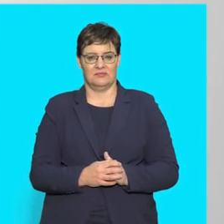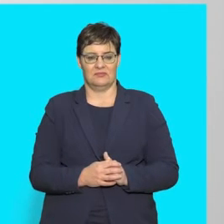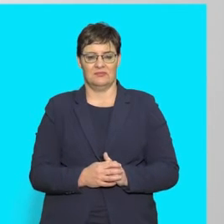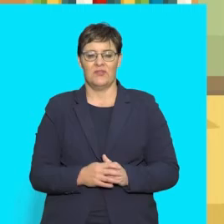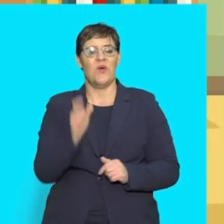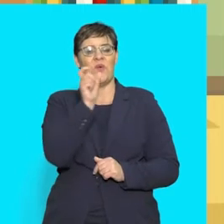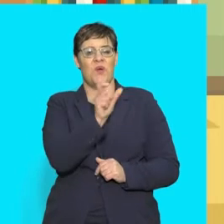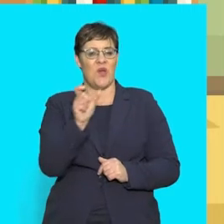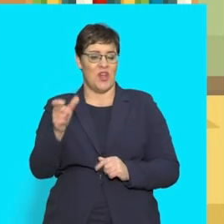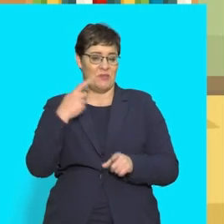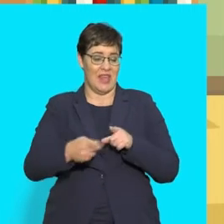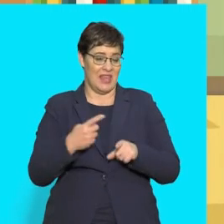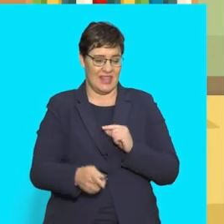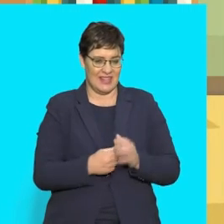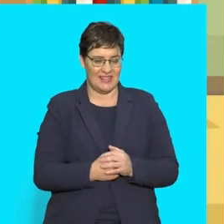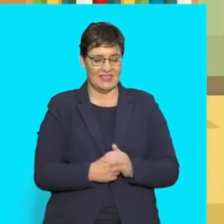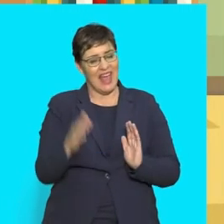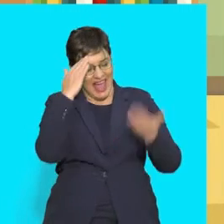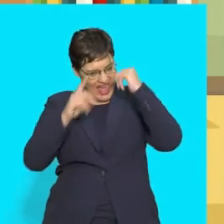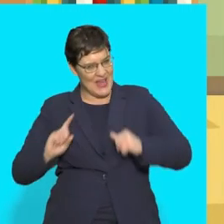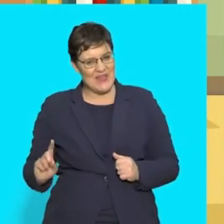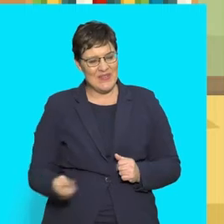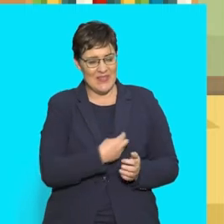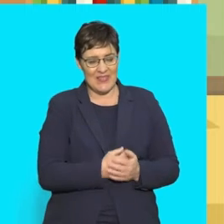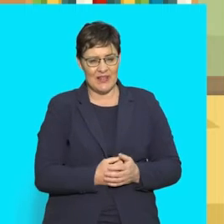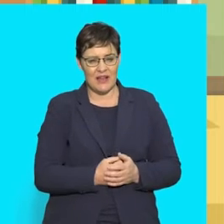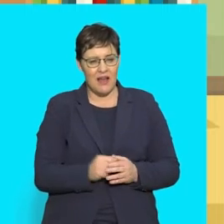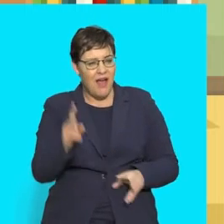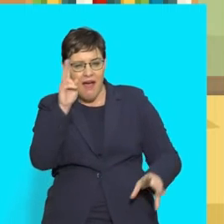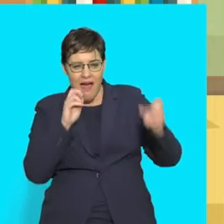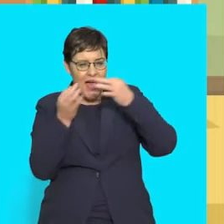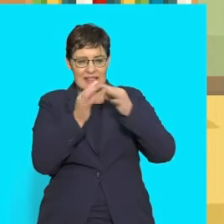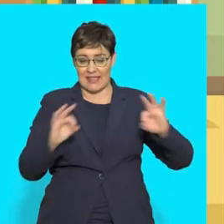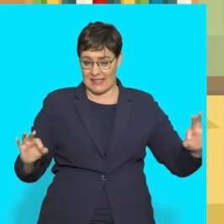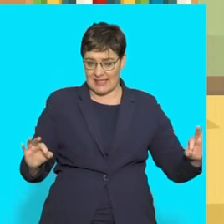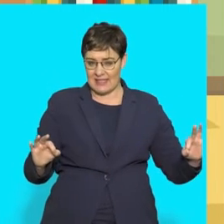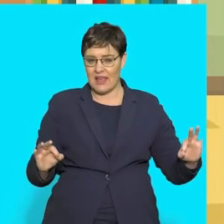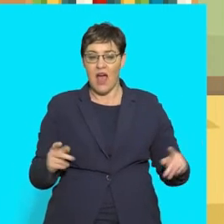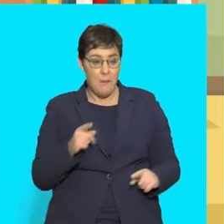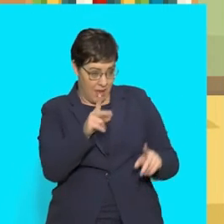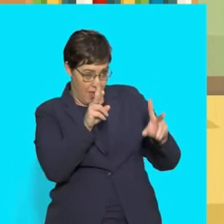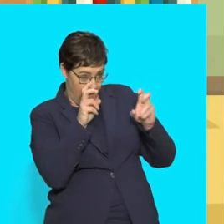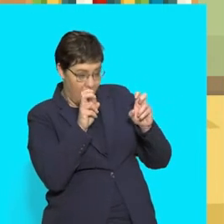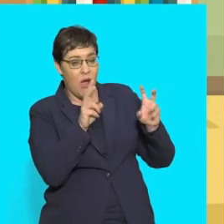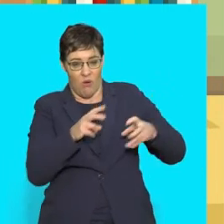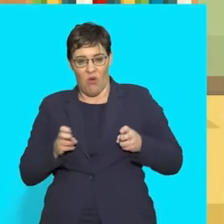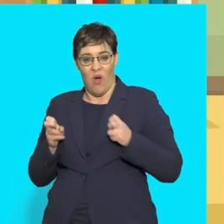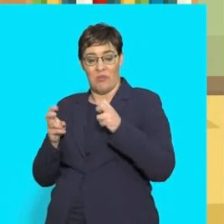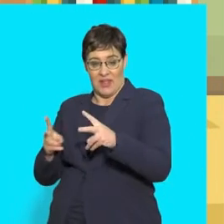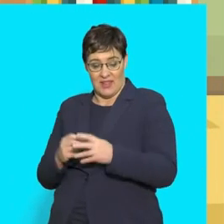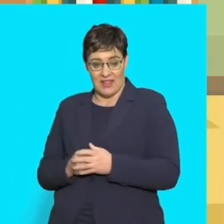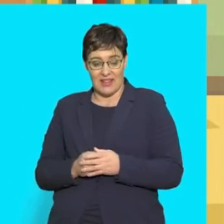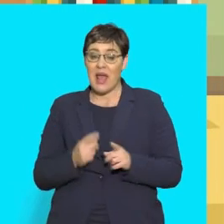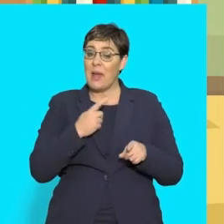Wordplay Hi everyone! Listen to some sentences and copy what you hear. Have a